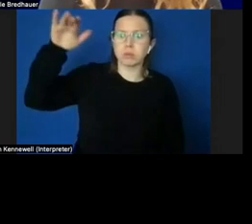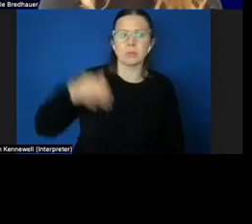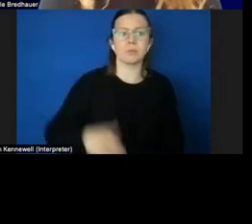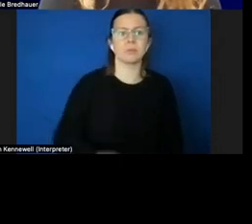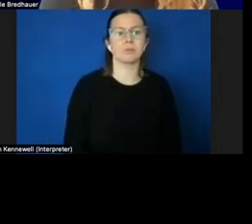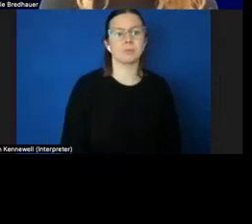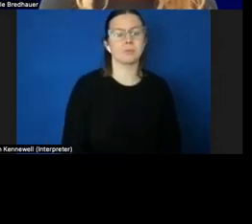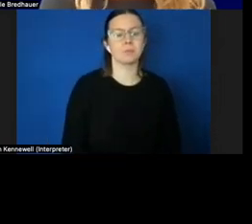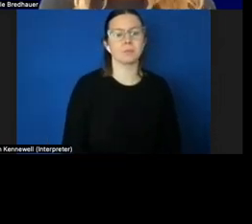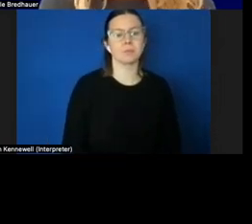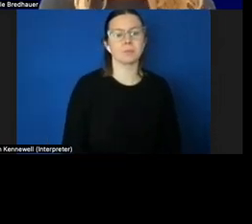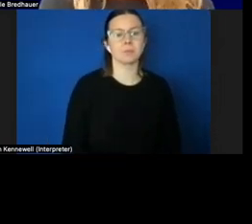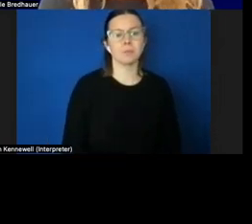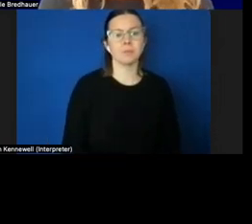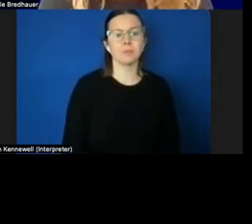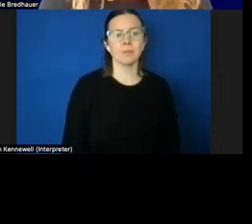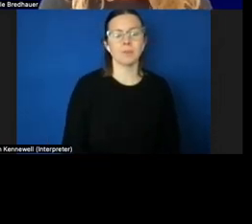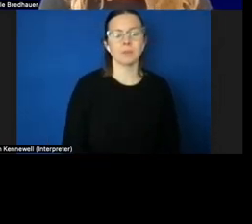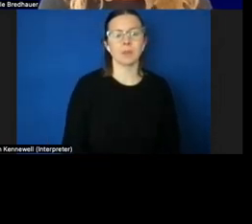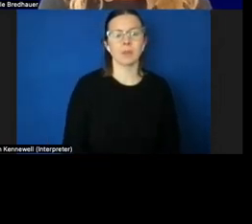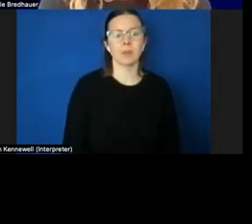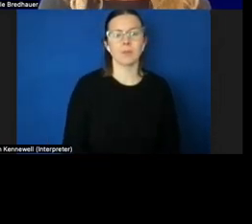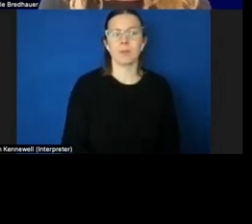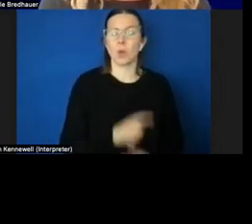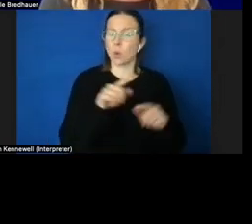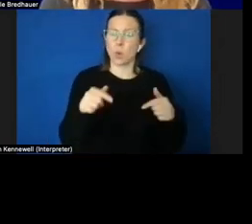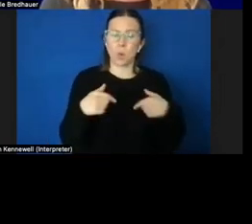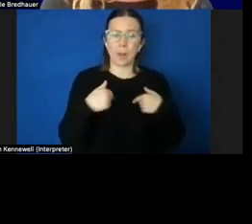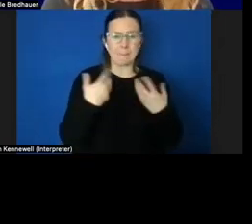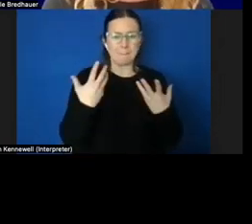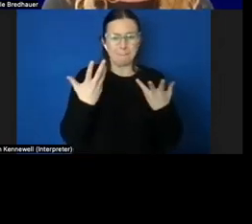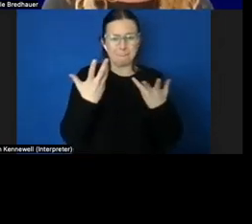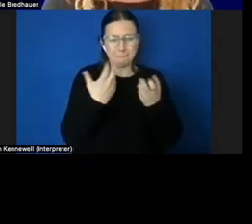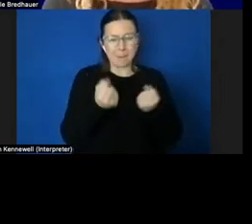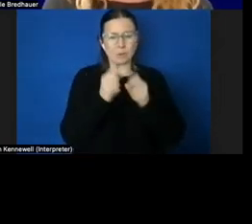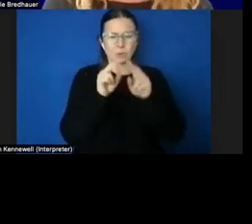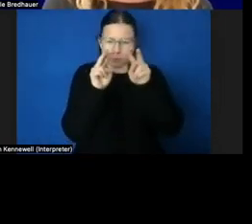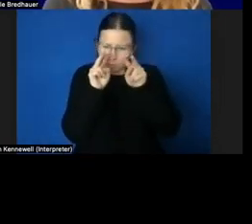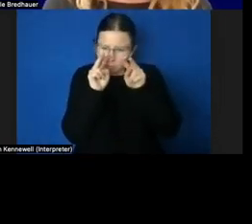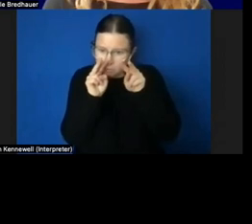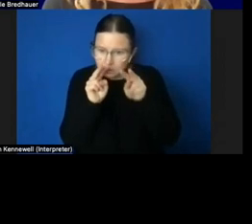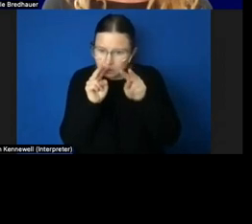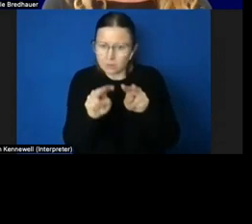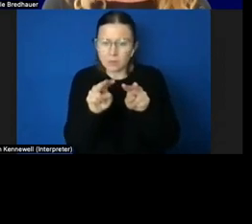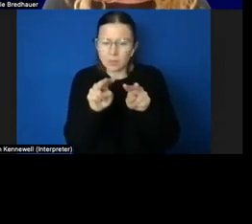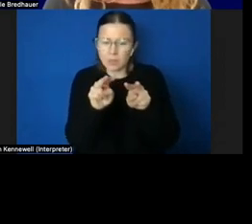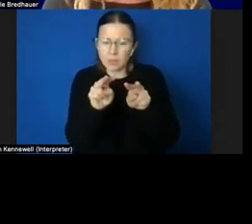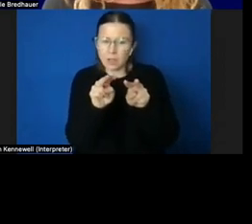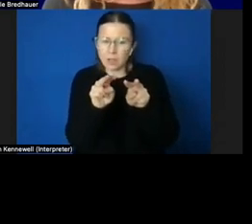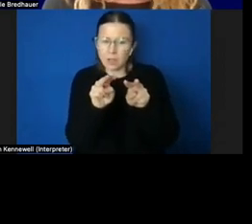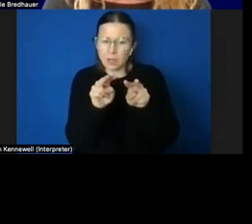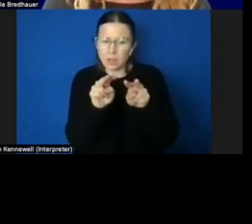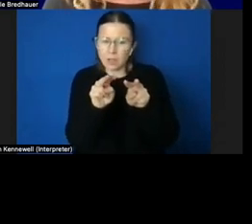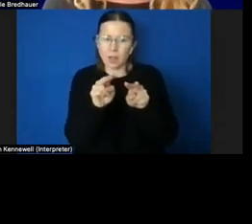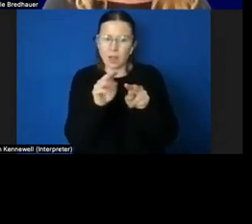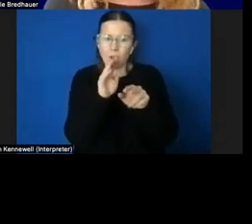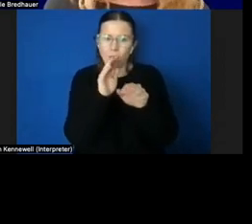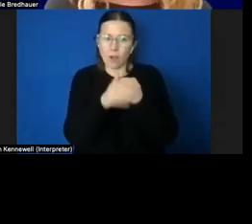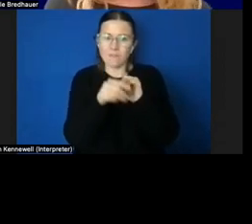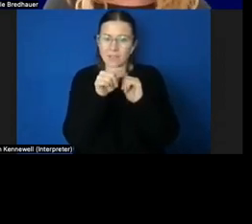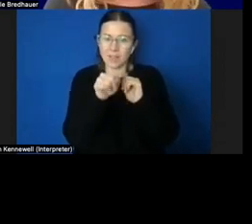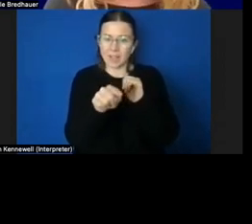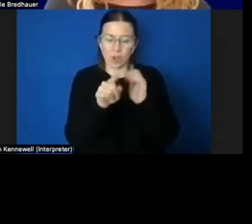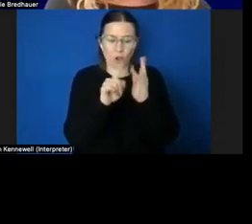We have to pay really close attention to that and in